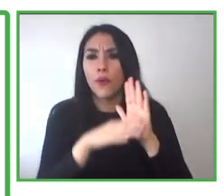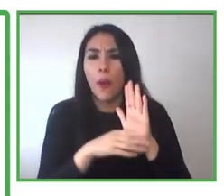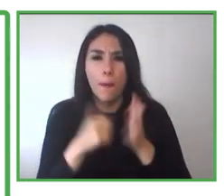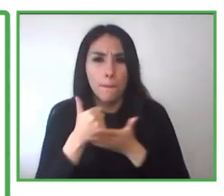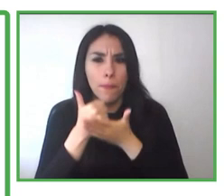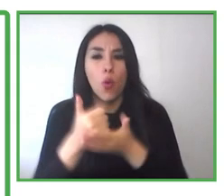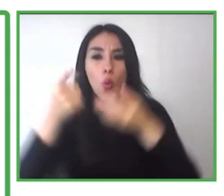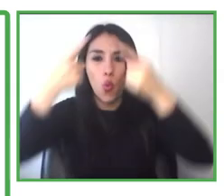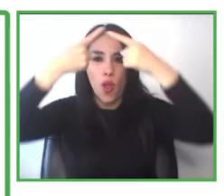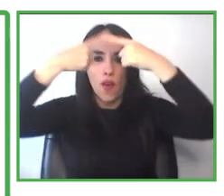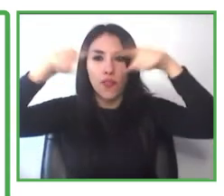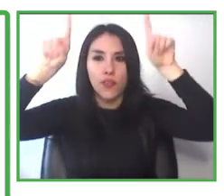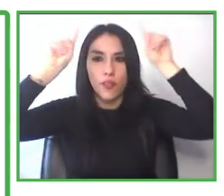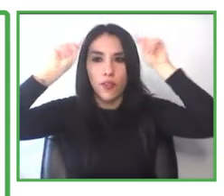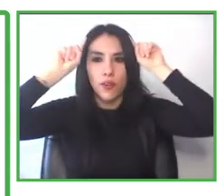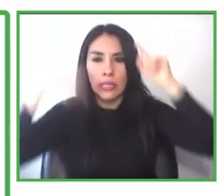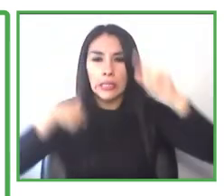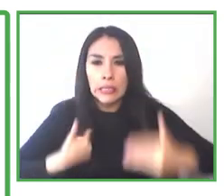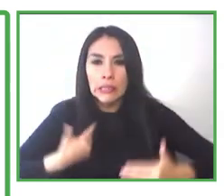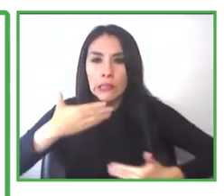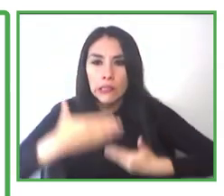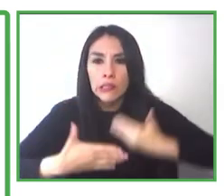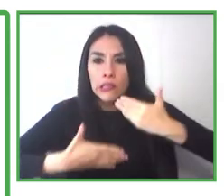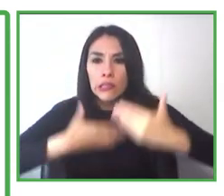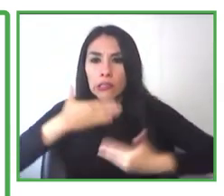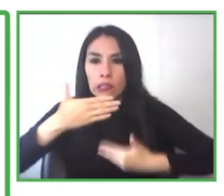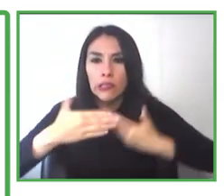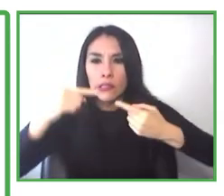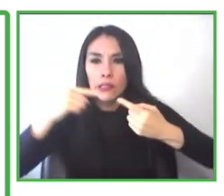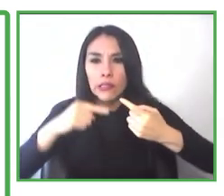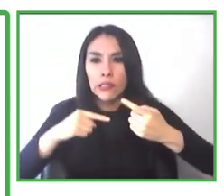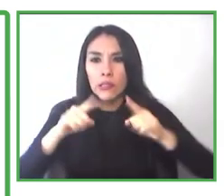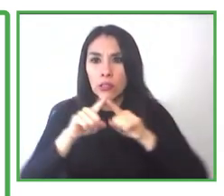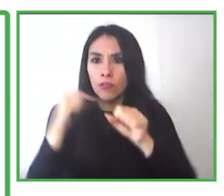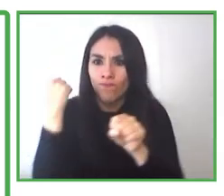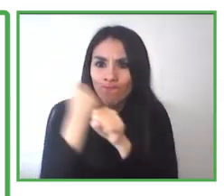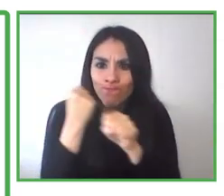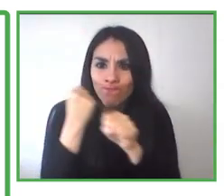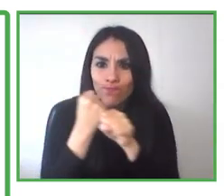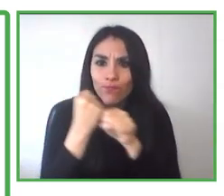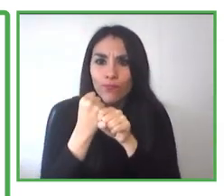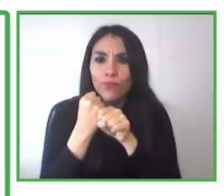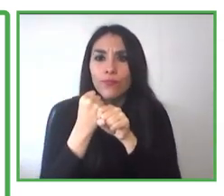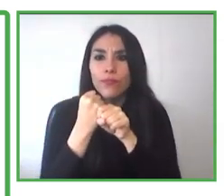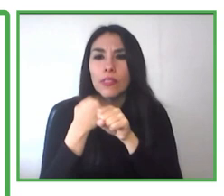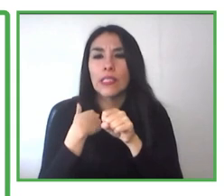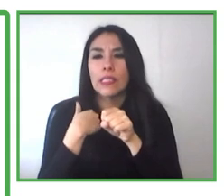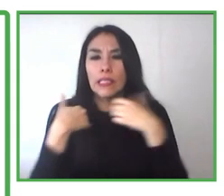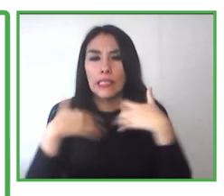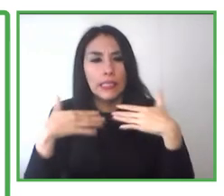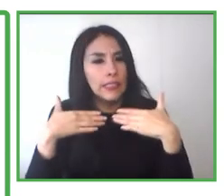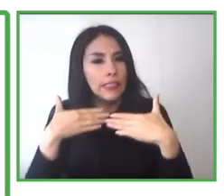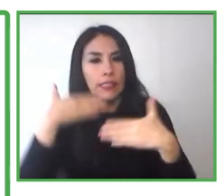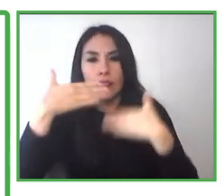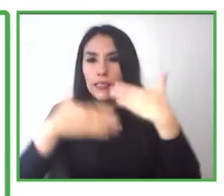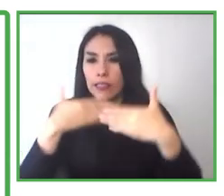a part of the staff, management staff. And she says the program has been a great contribution and help.